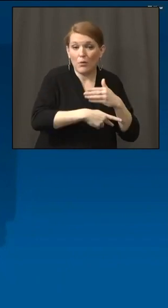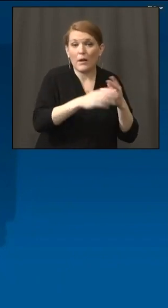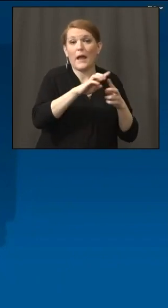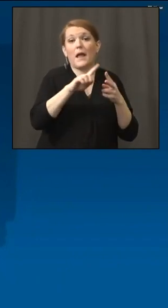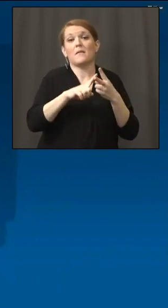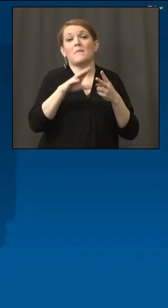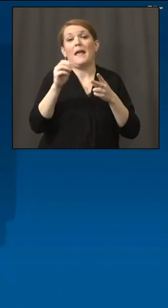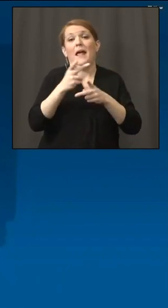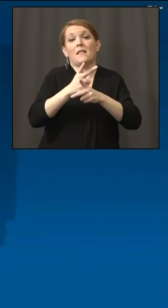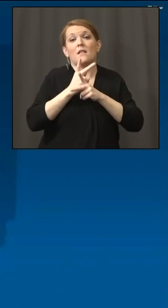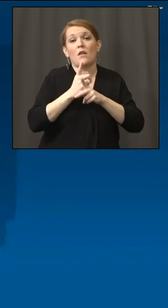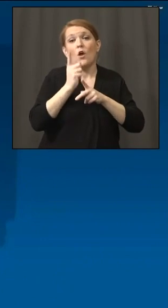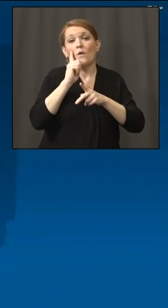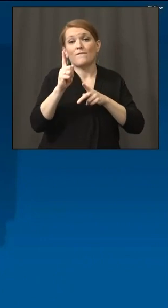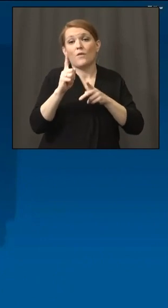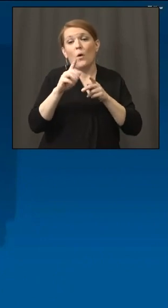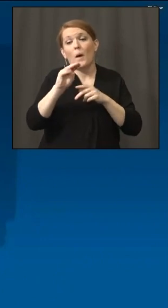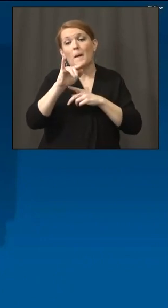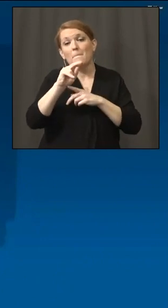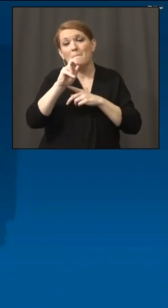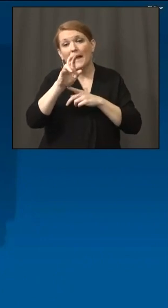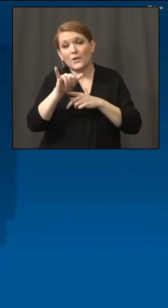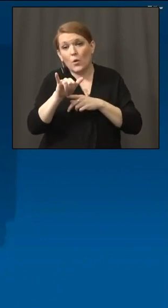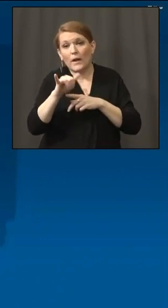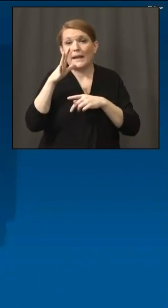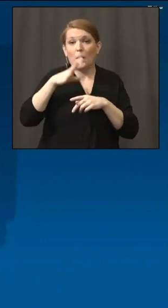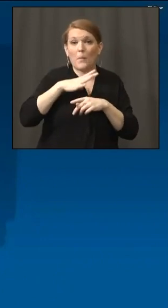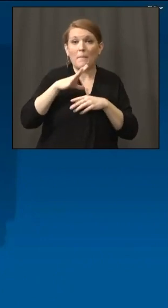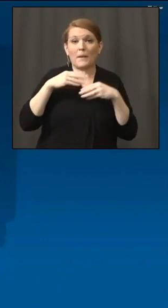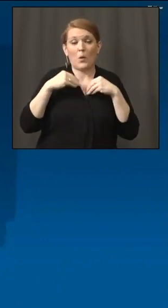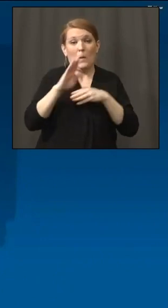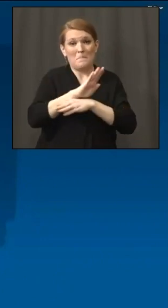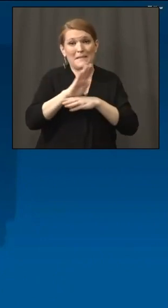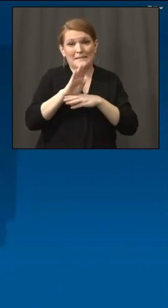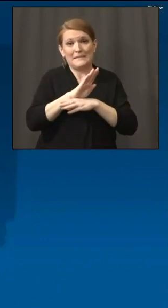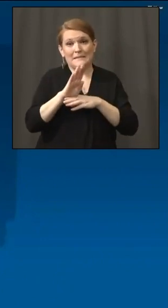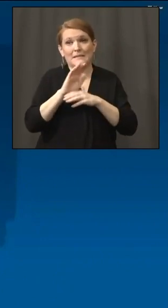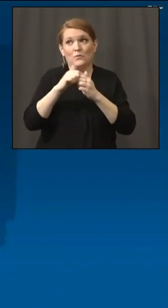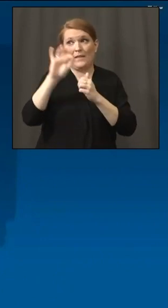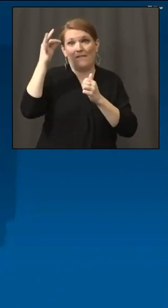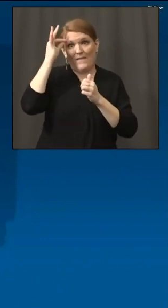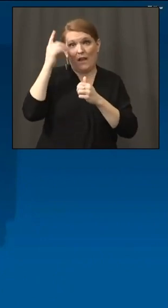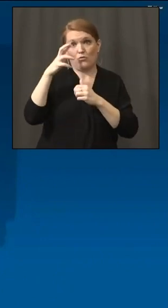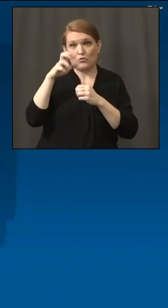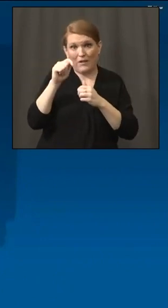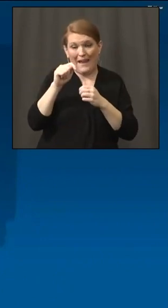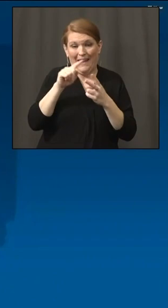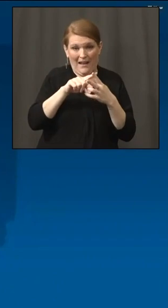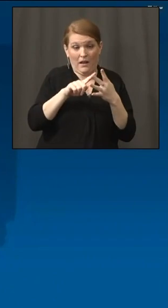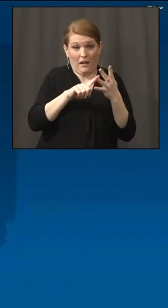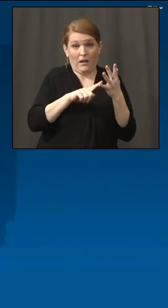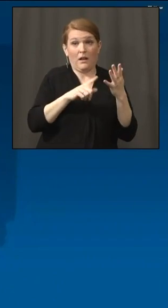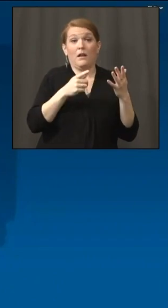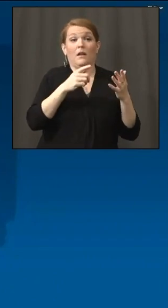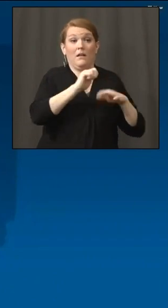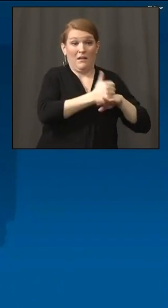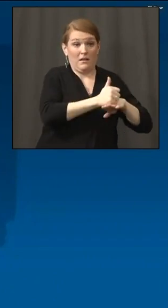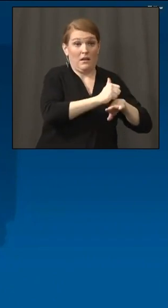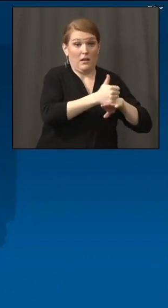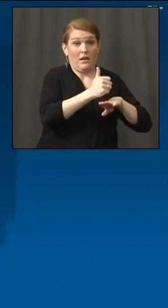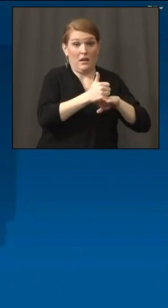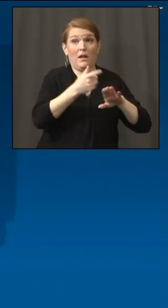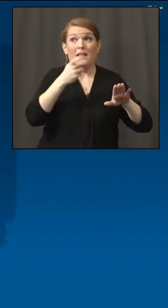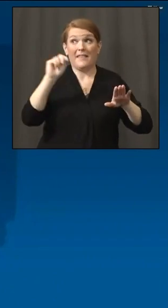owned and women owned businesses, the forgivable grant. And then by that time, the federal government came out with, you know,